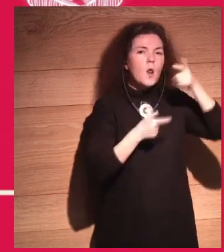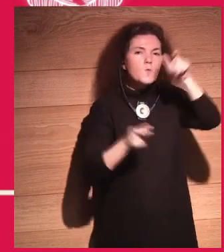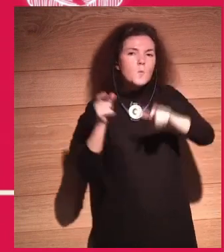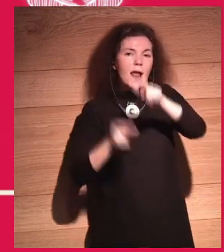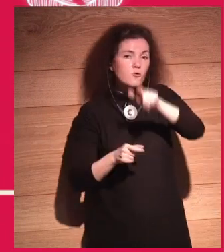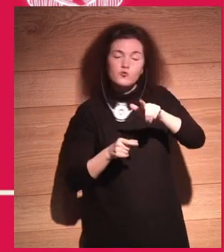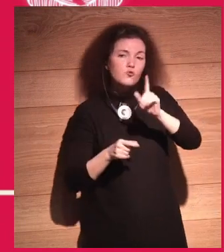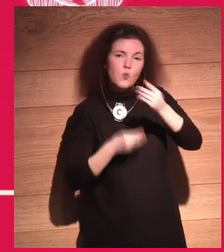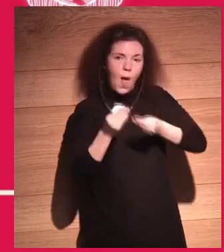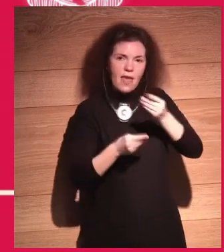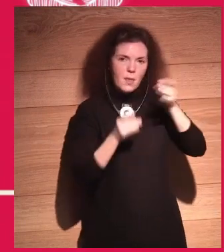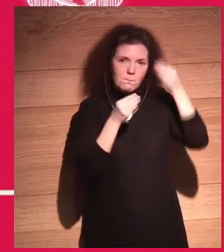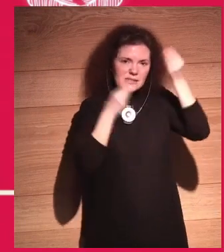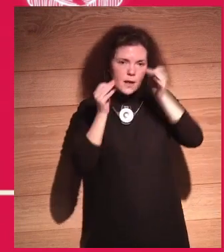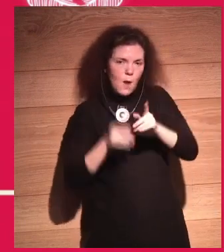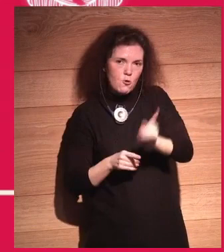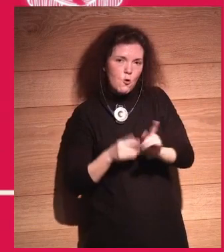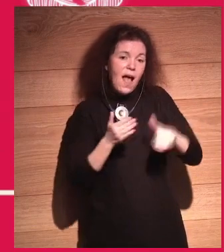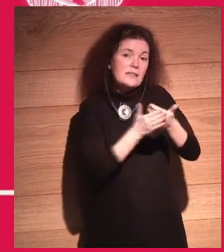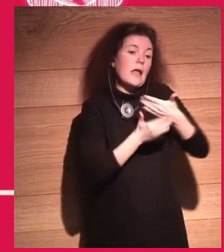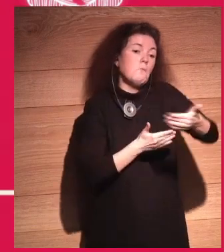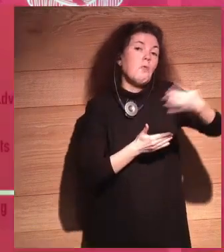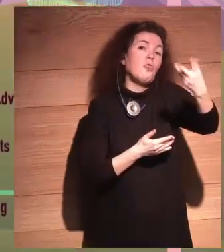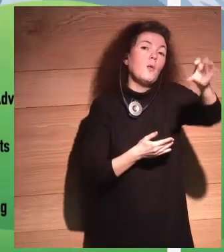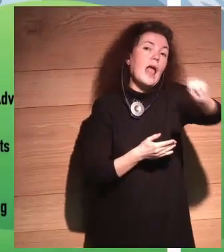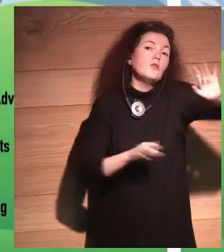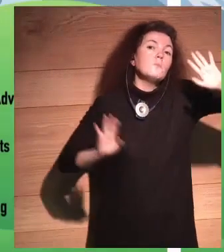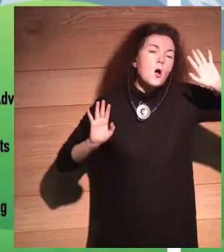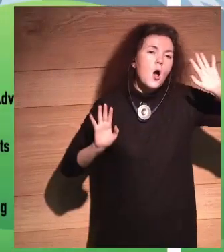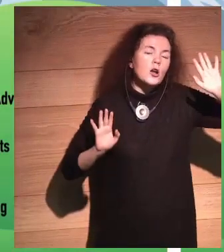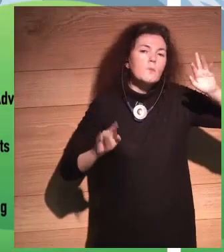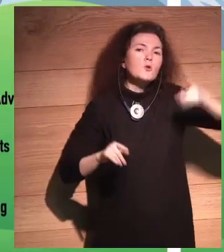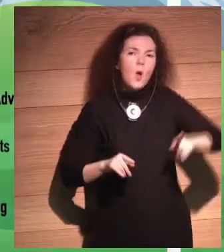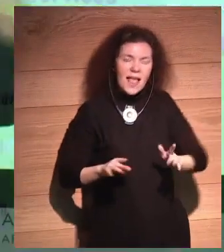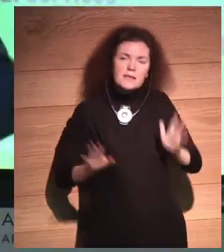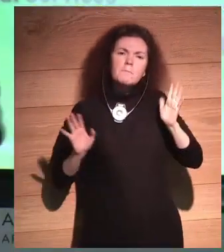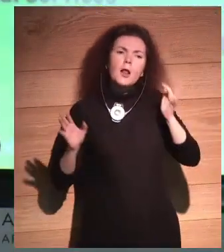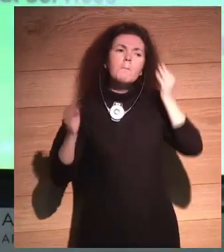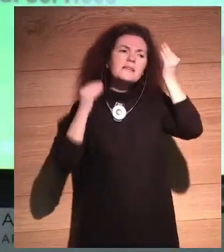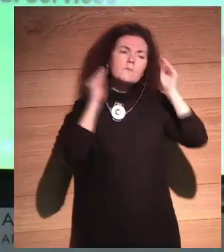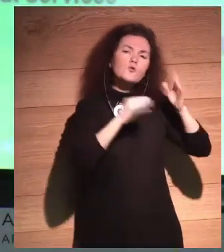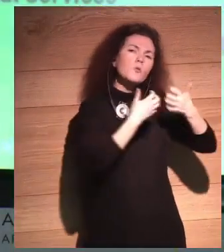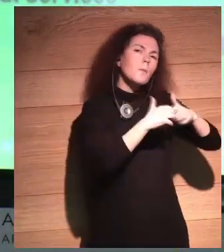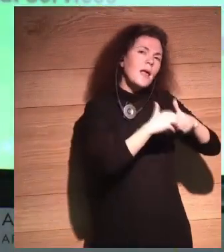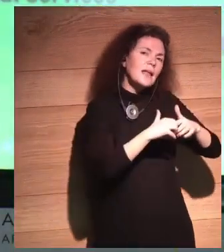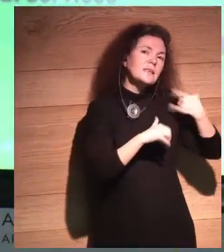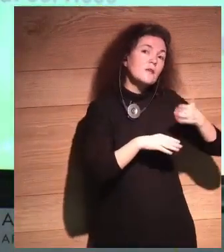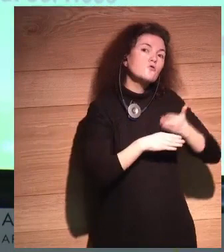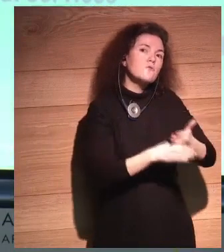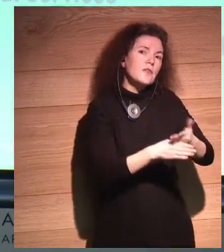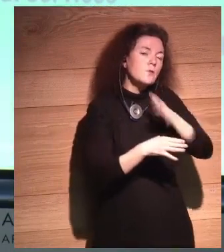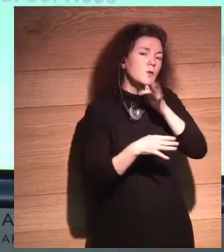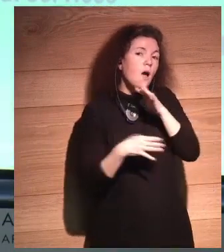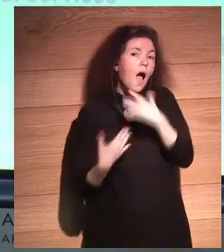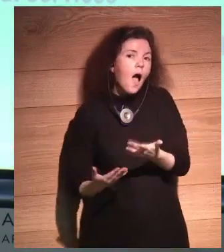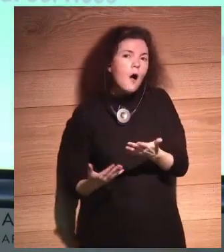it's not like that. But enough, you know, if they have machine thinking, that's already plenty because now we have artificial intelligence becoming